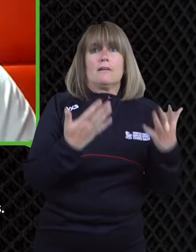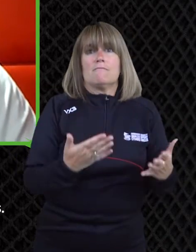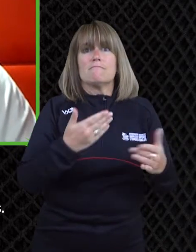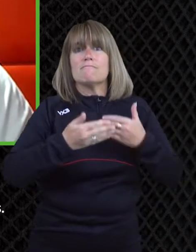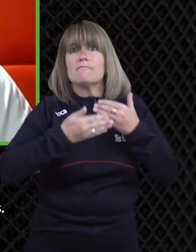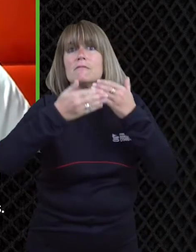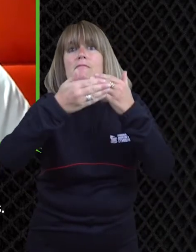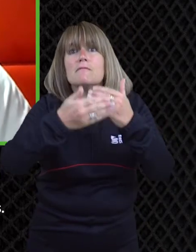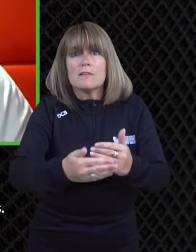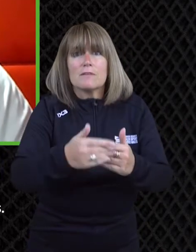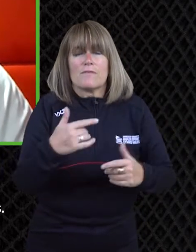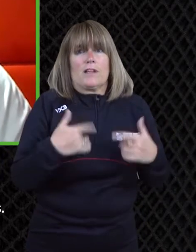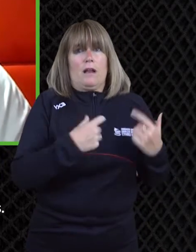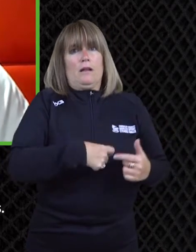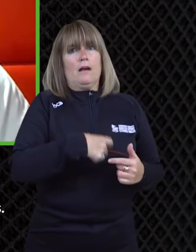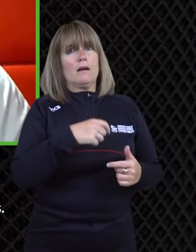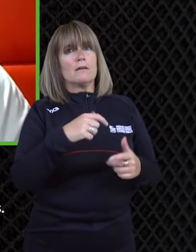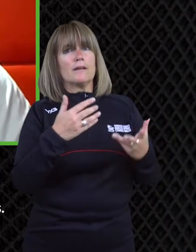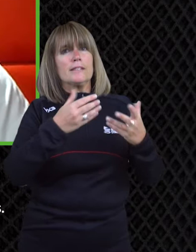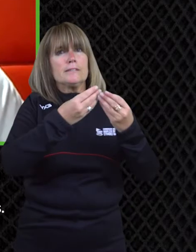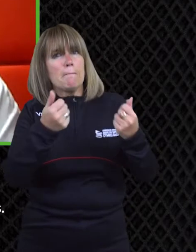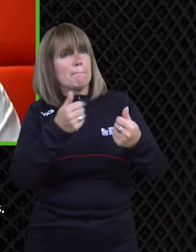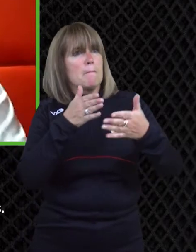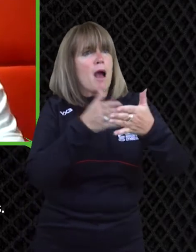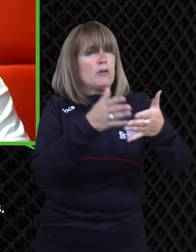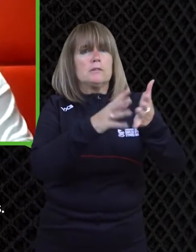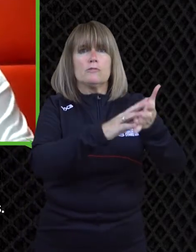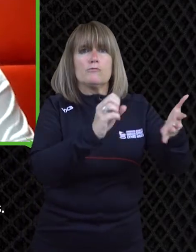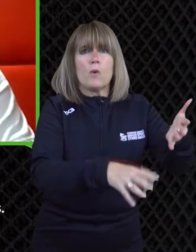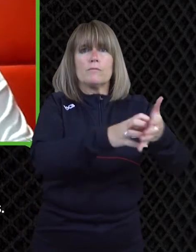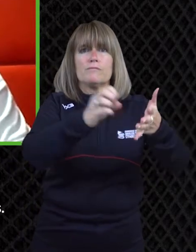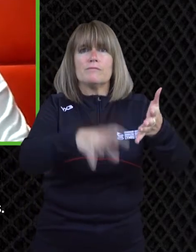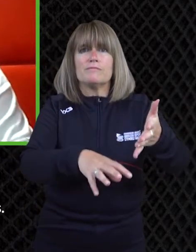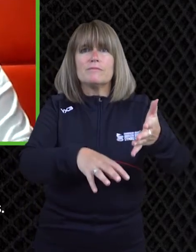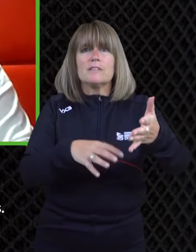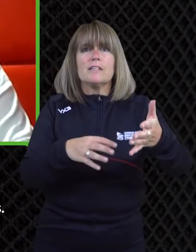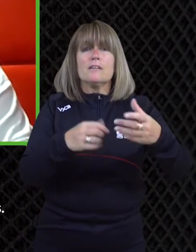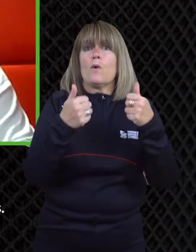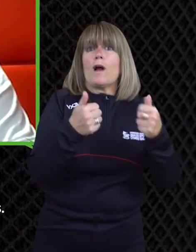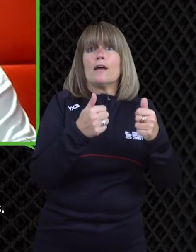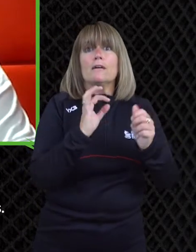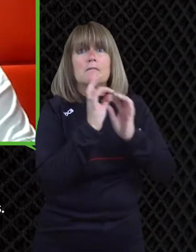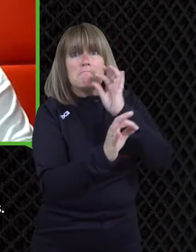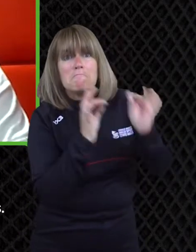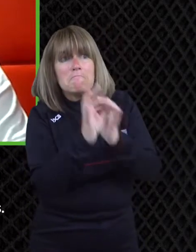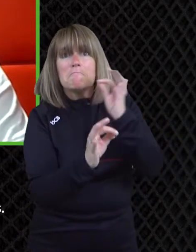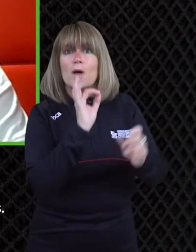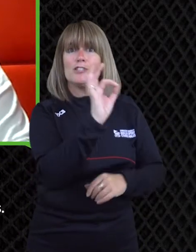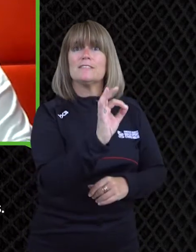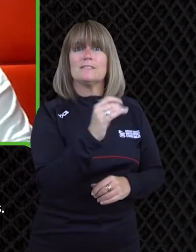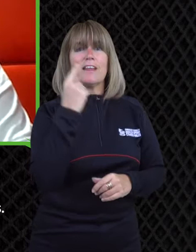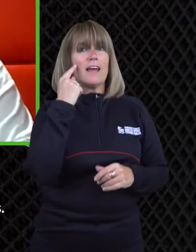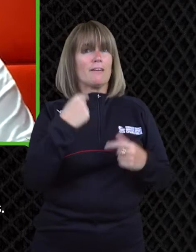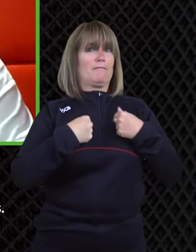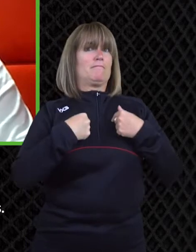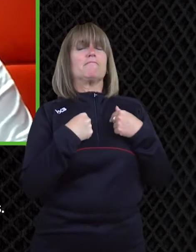have been i guess i guess you said that the the leaders in in providing para sports to the uk for for many